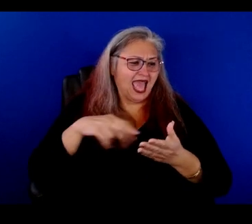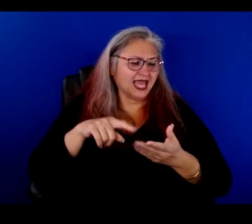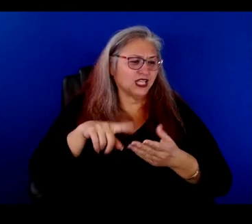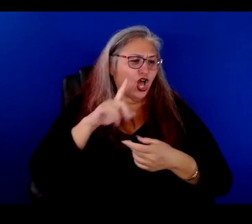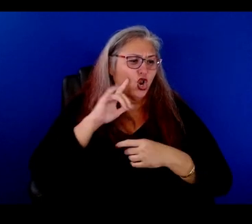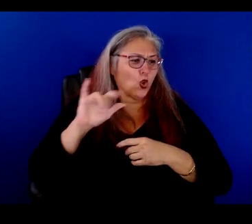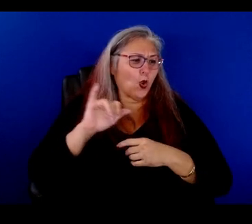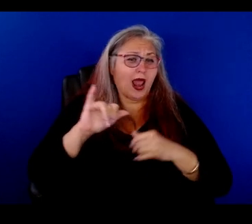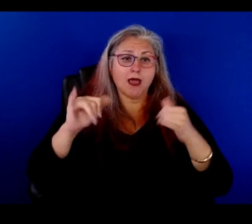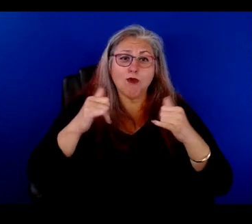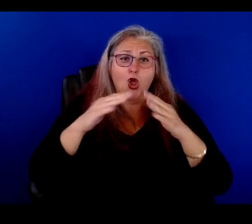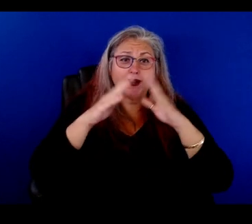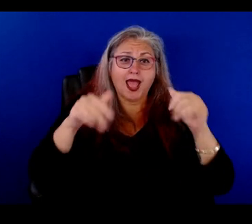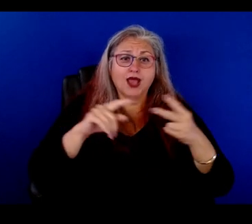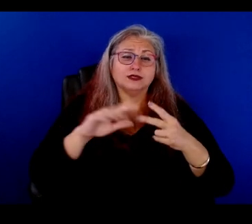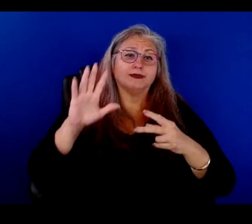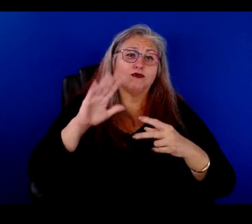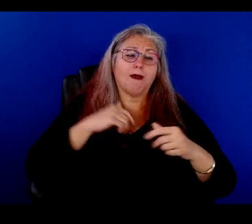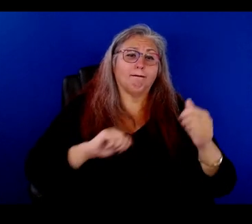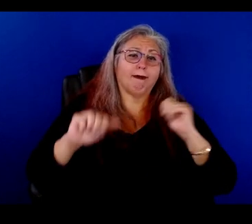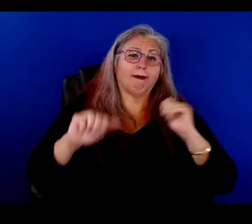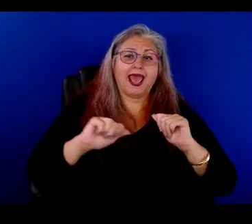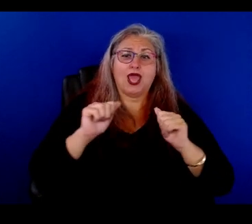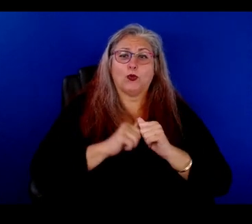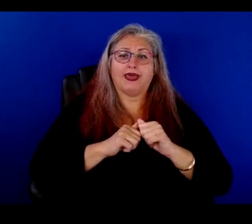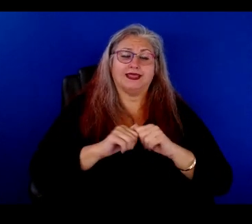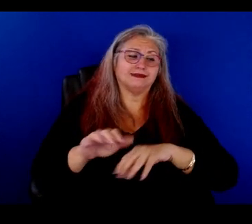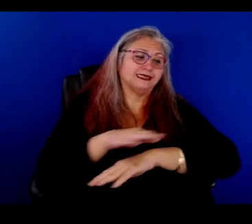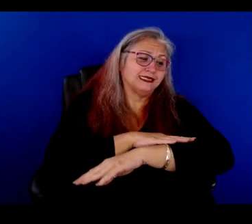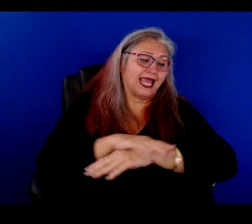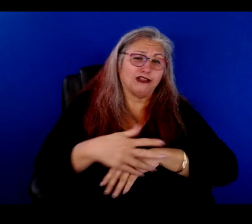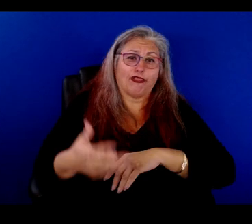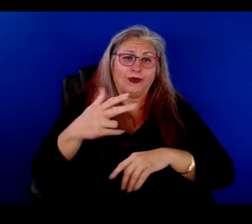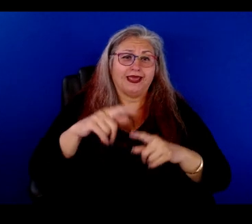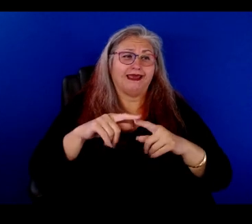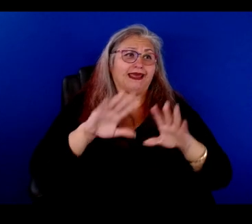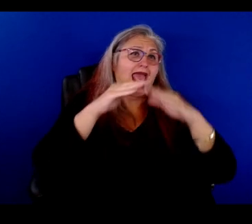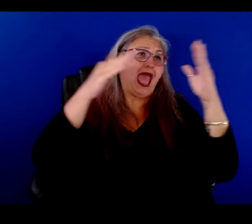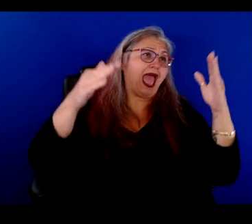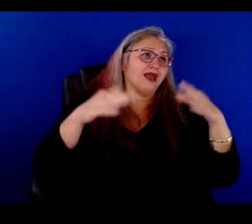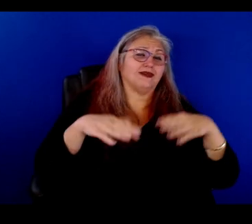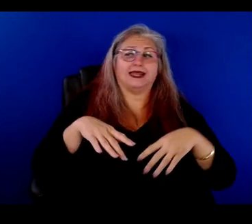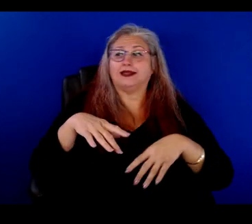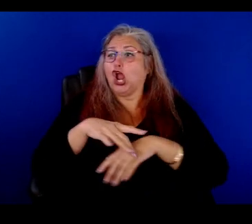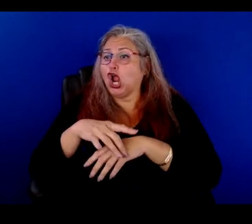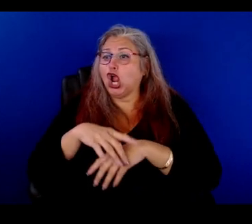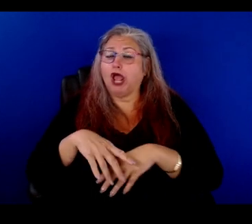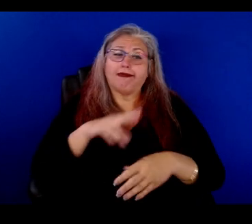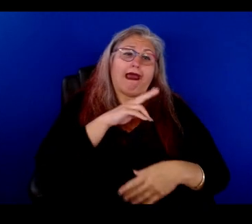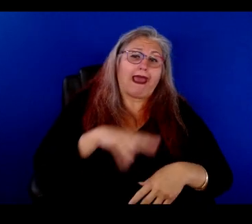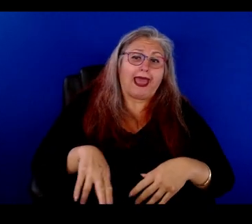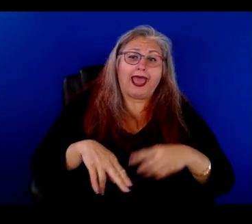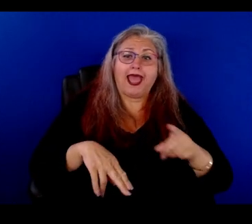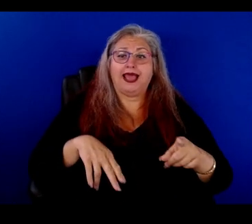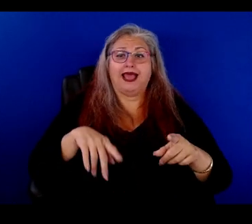like a party house. And we had the plays with three stages and, you know, heaven, hell and earth. And, you know, and Boyd